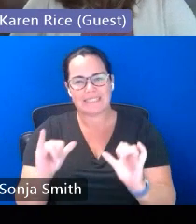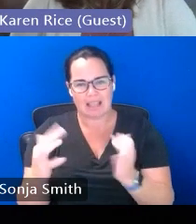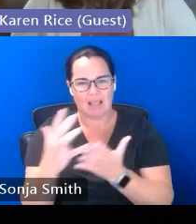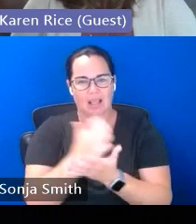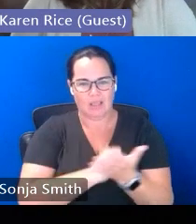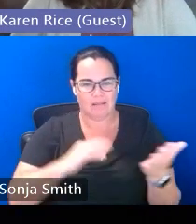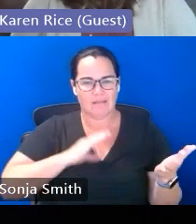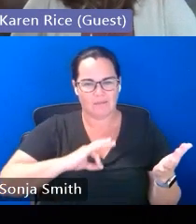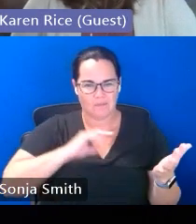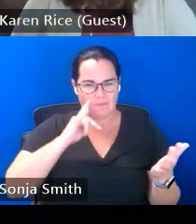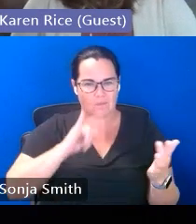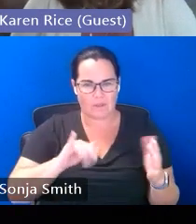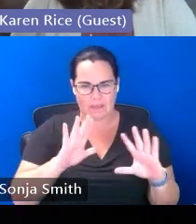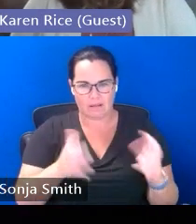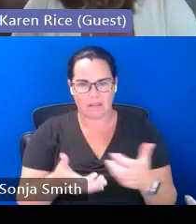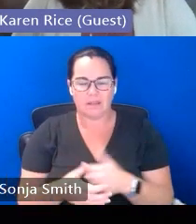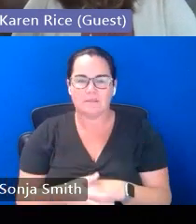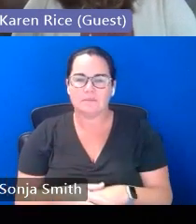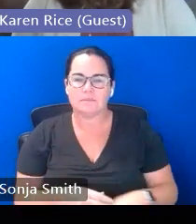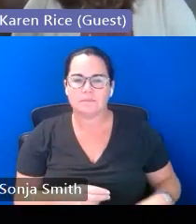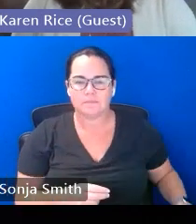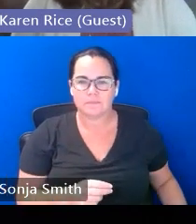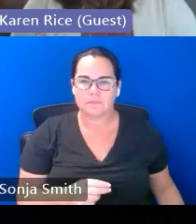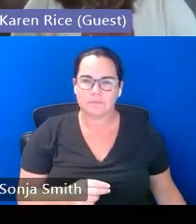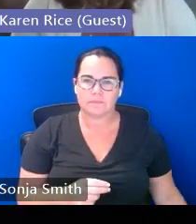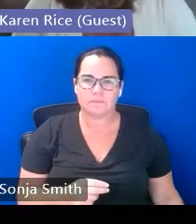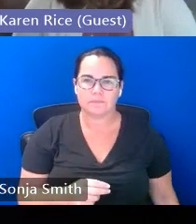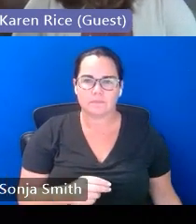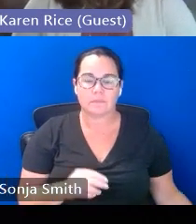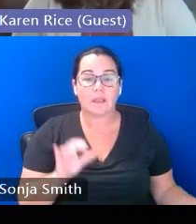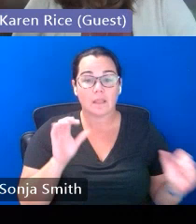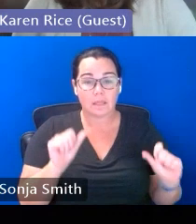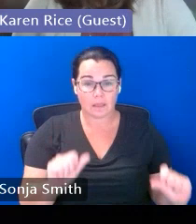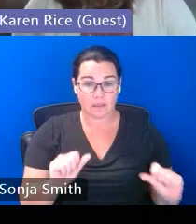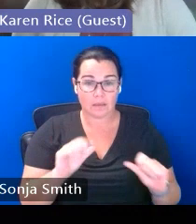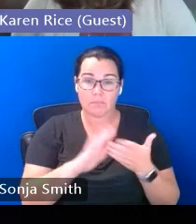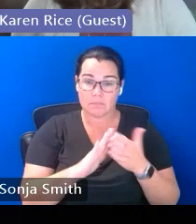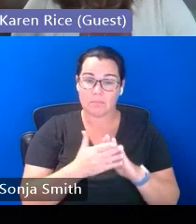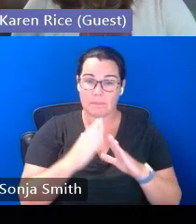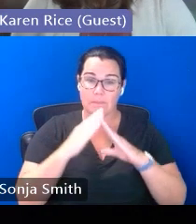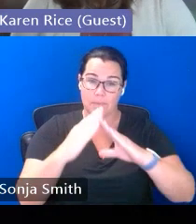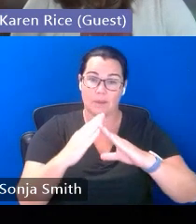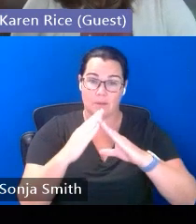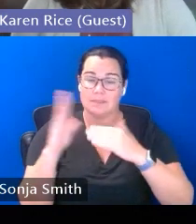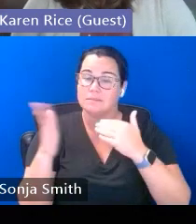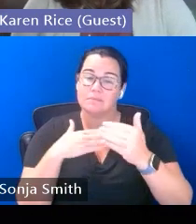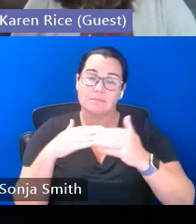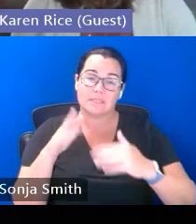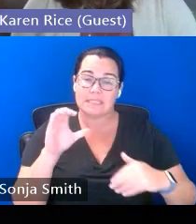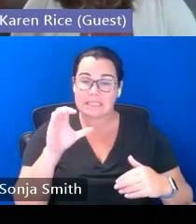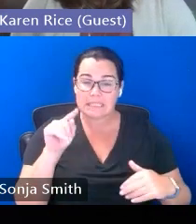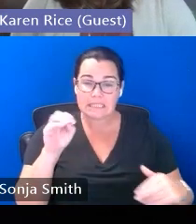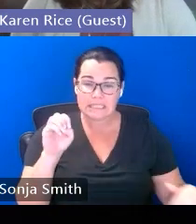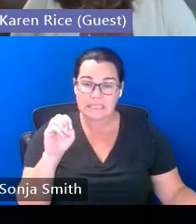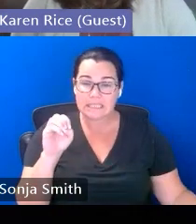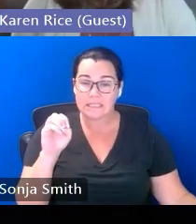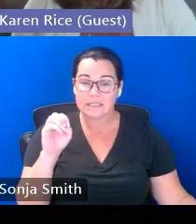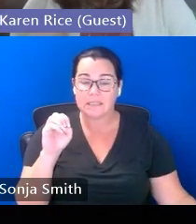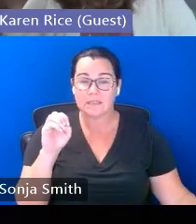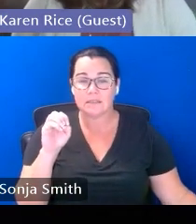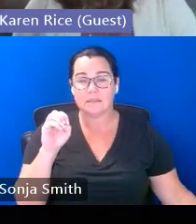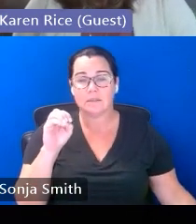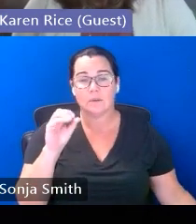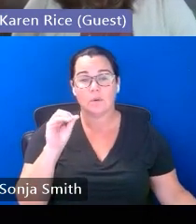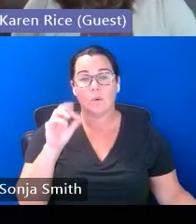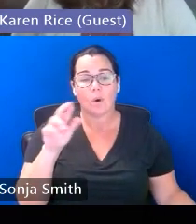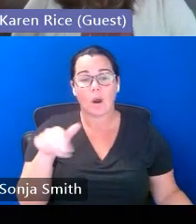um so that can be a barrier for students whether that's a career and technical education or whether that's some other kind of